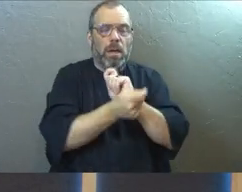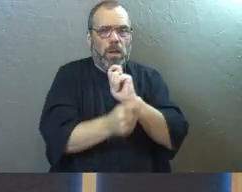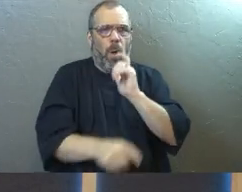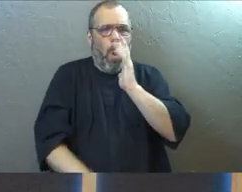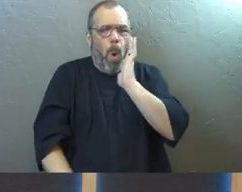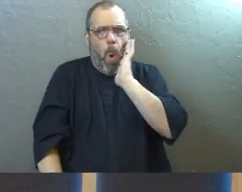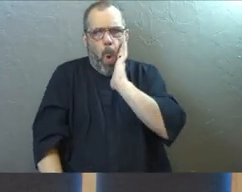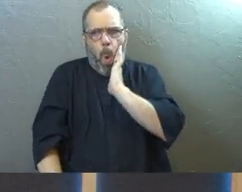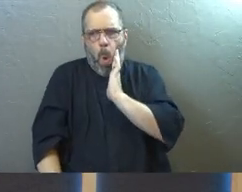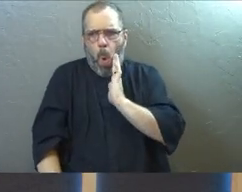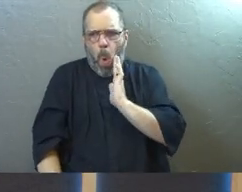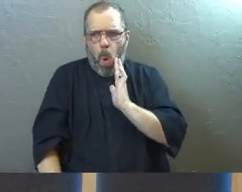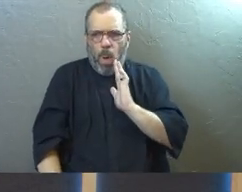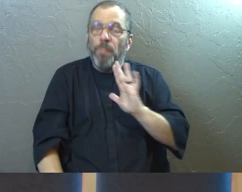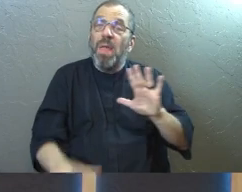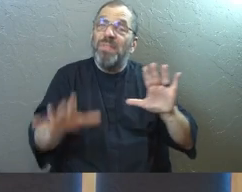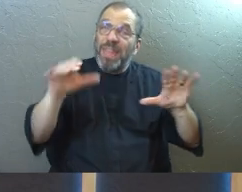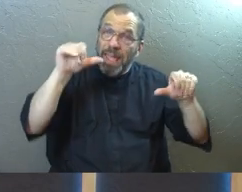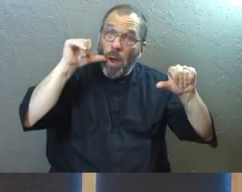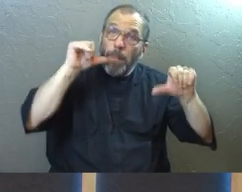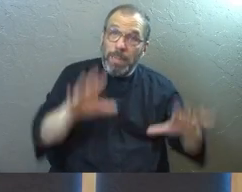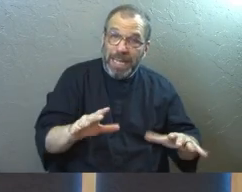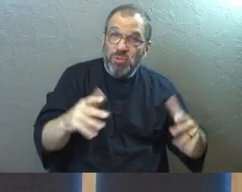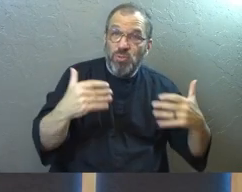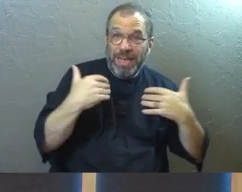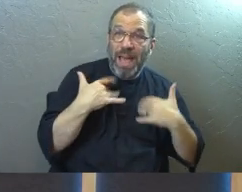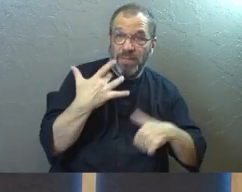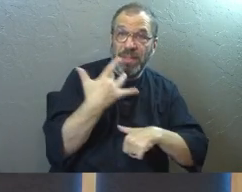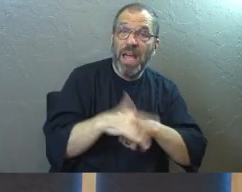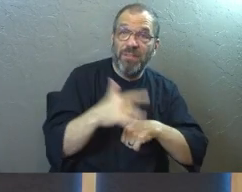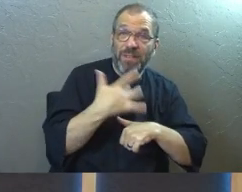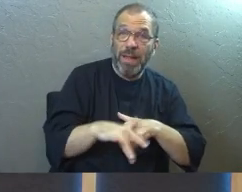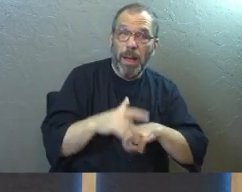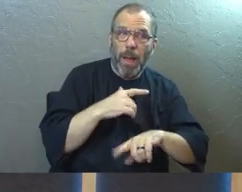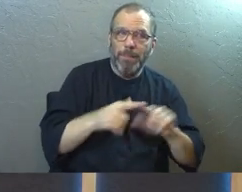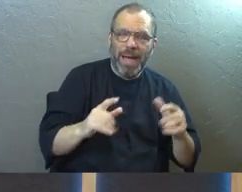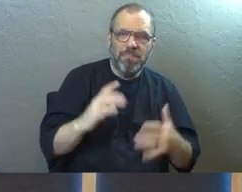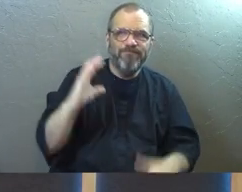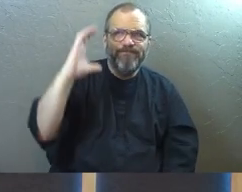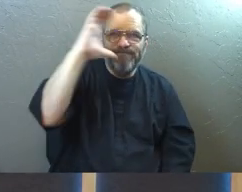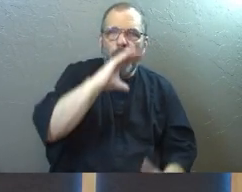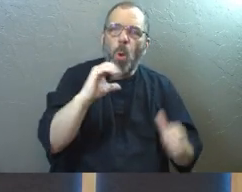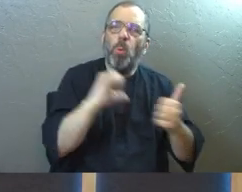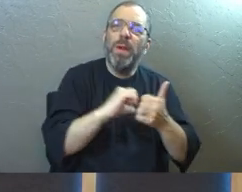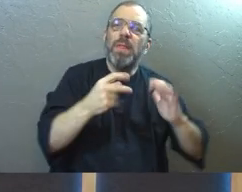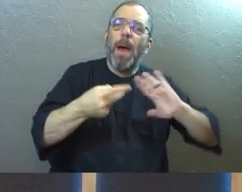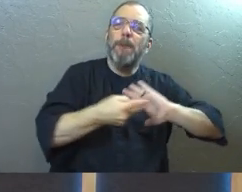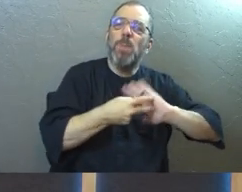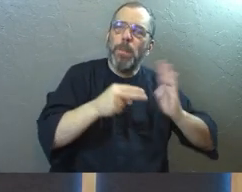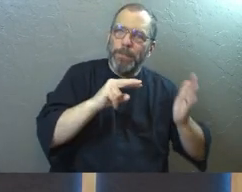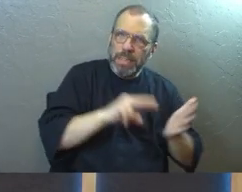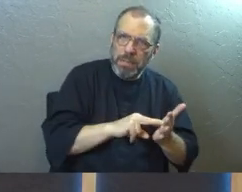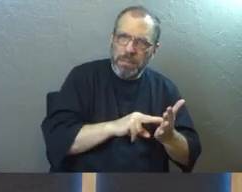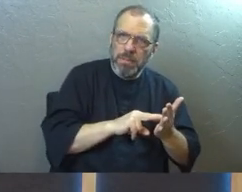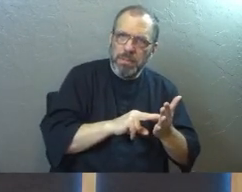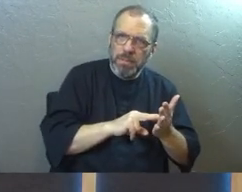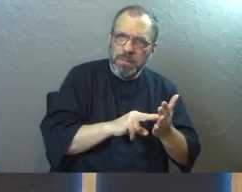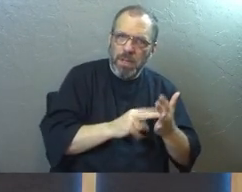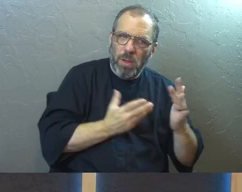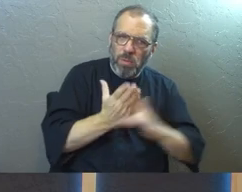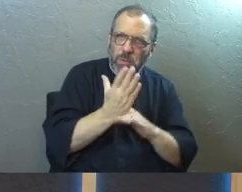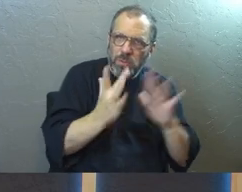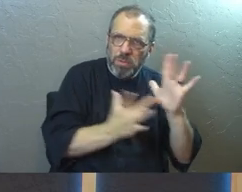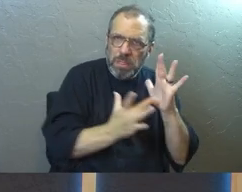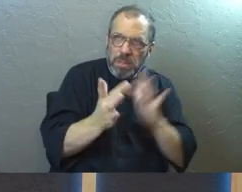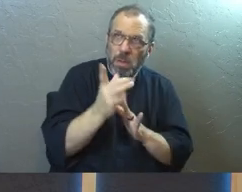blessings that are available to us. But I've got to seek it intentionally be formed by who Jesus